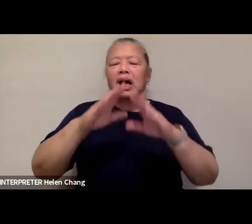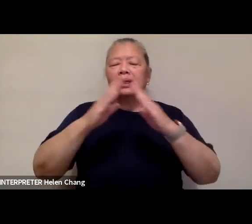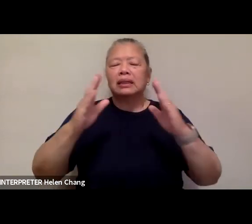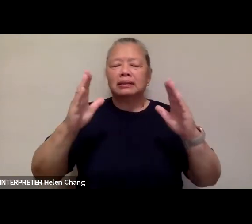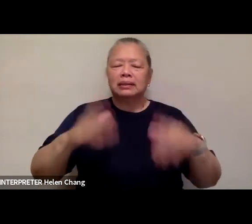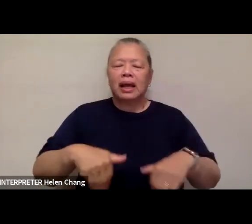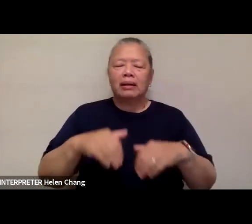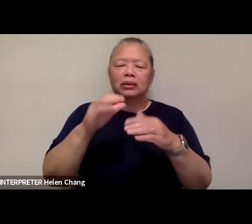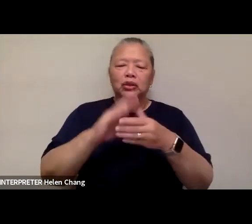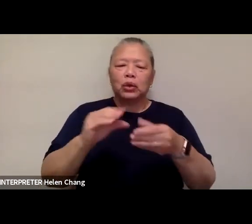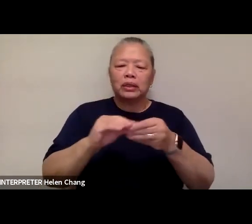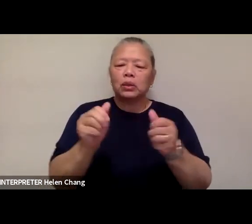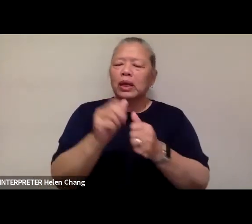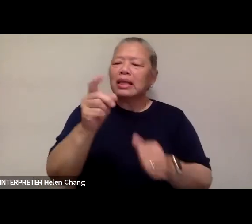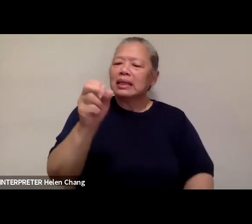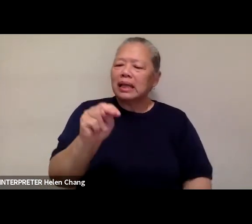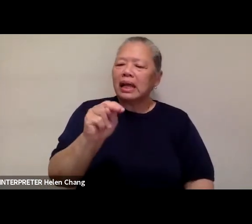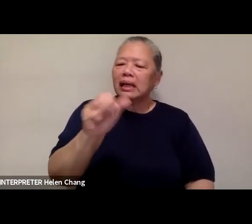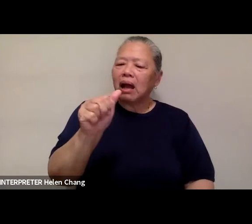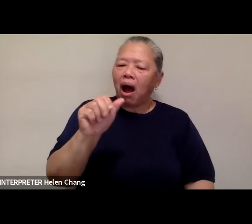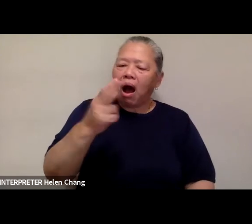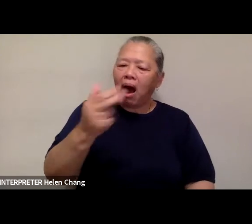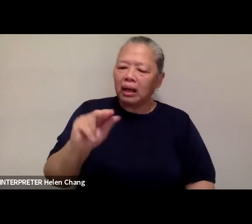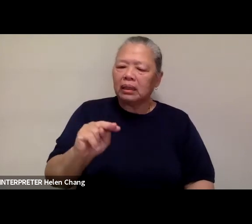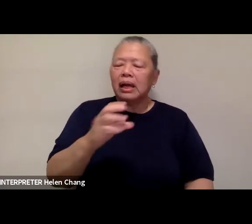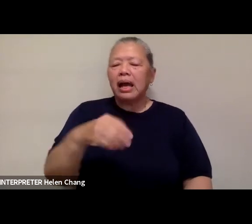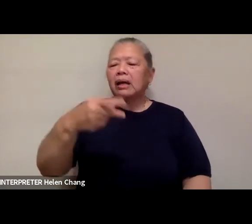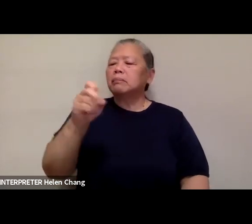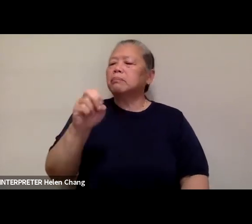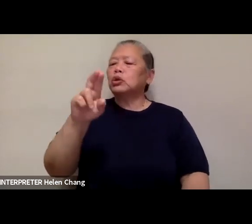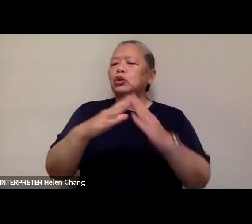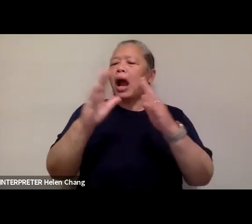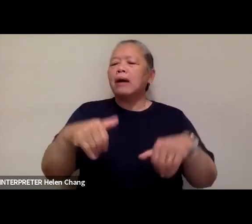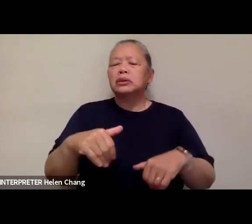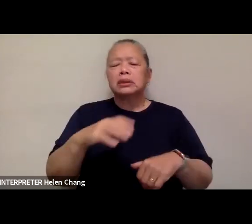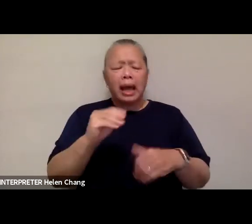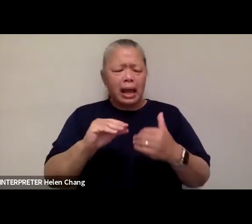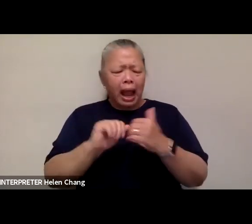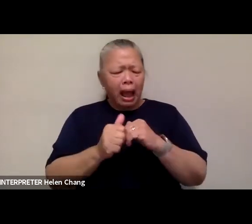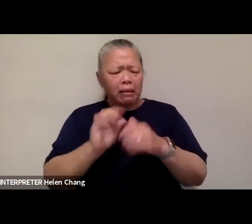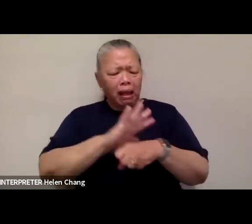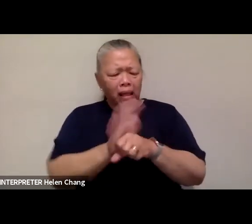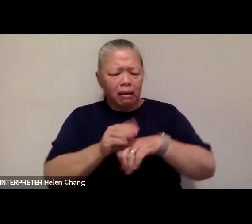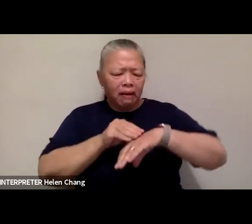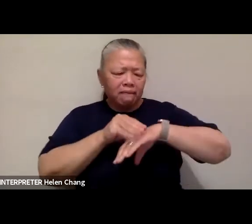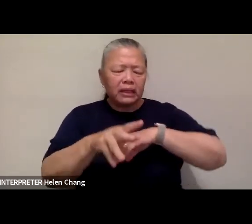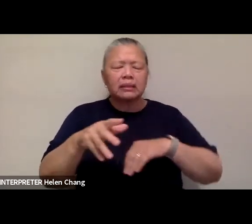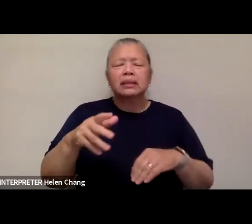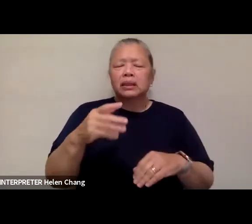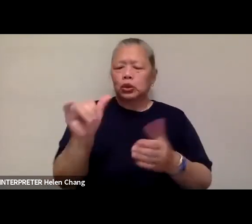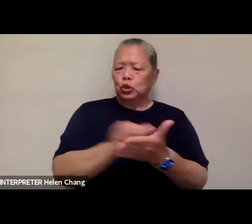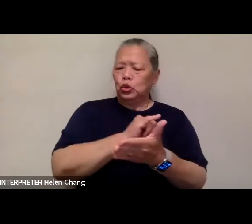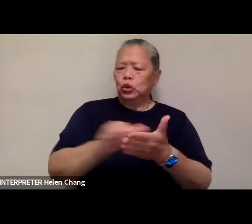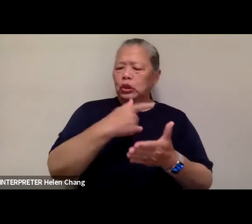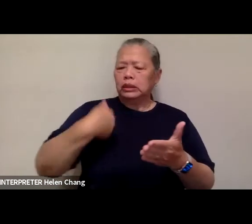videographer Dan Ahn and Poster House, documenting the toll of the pandemic on New York City's Chinese community. Simone She's